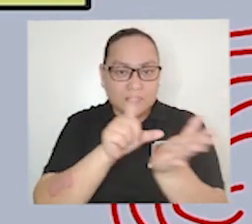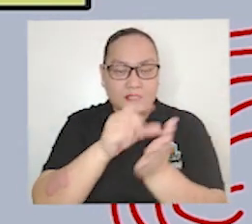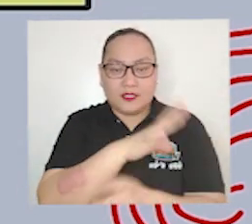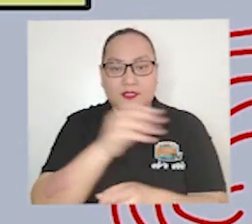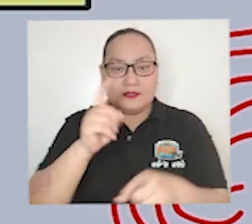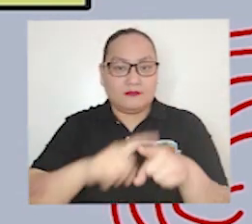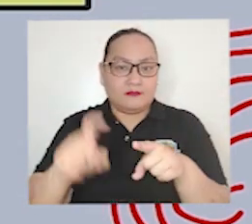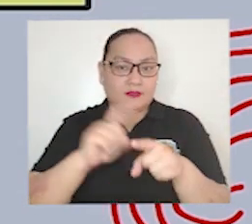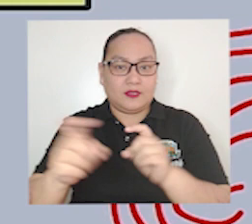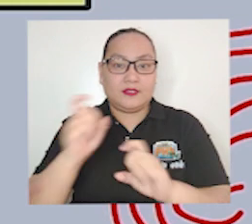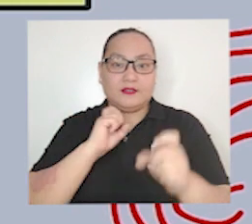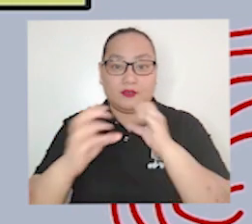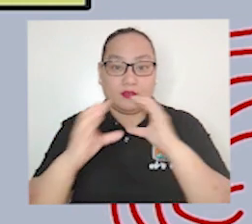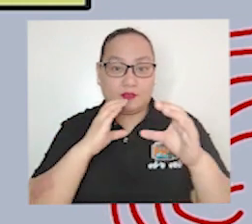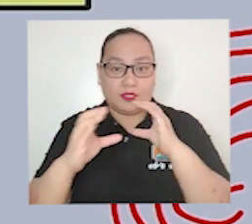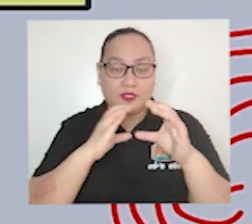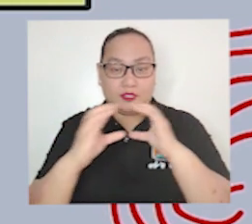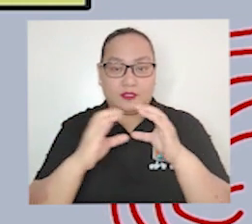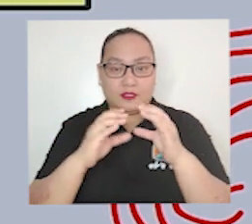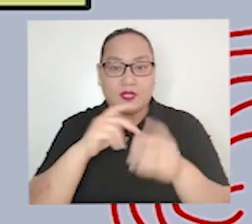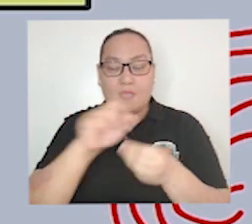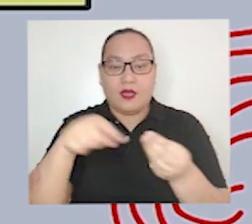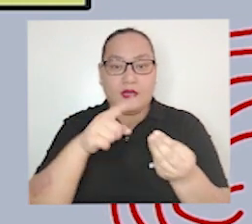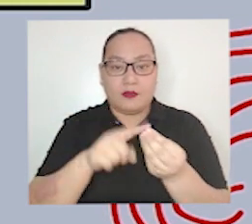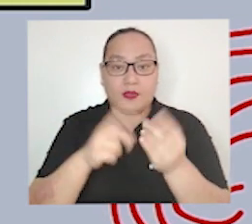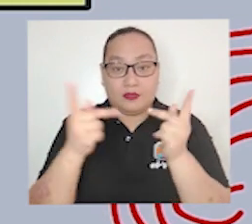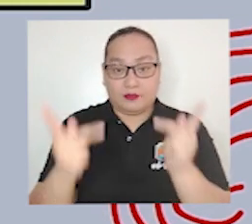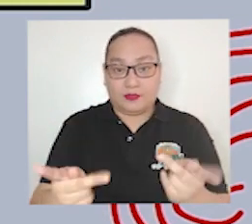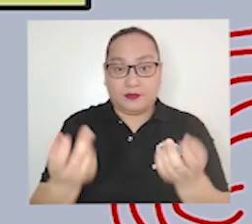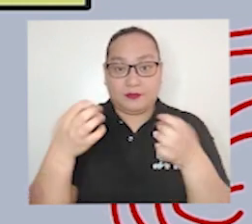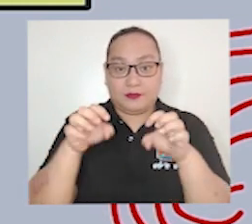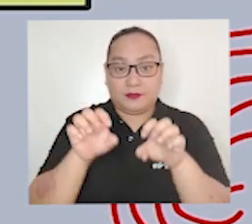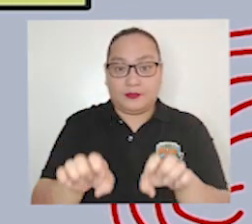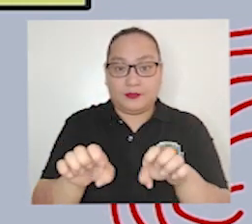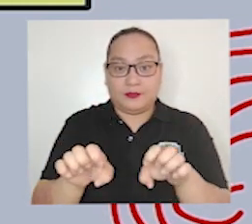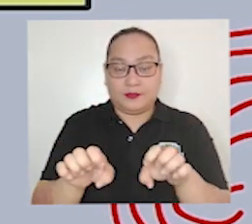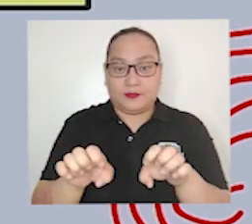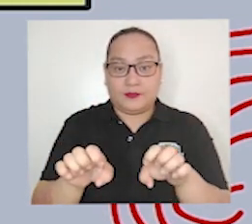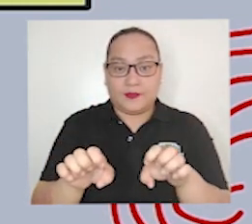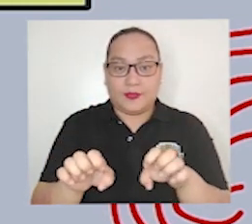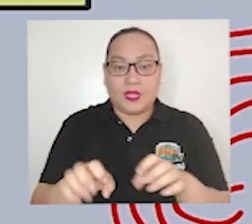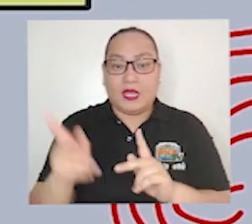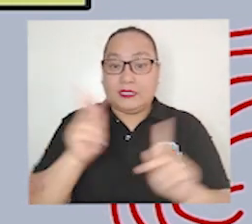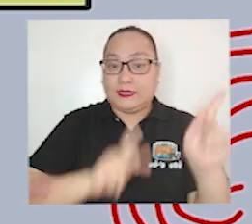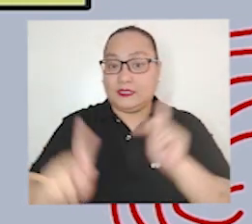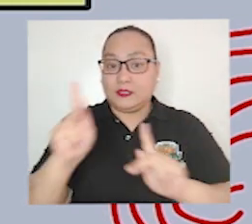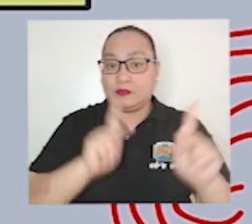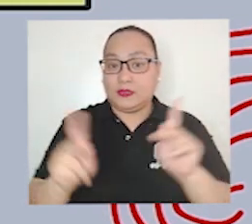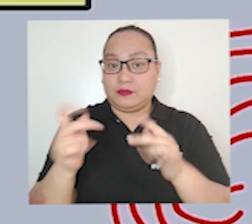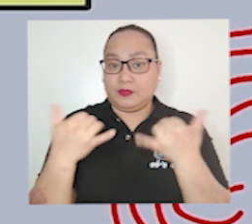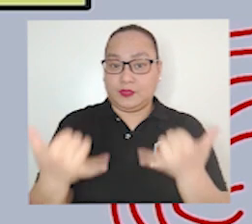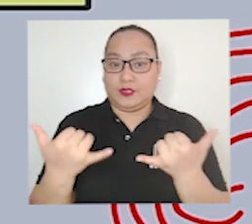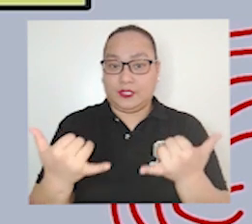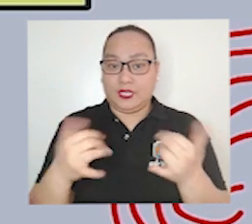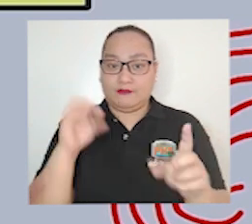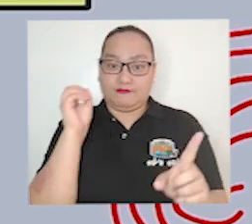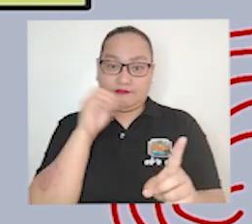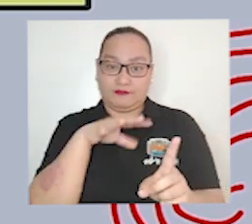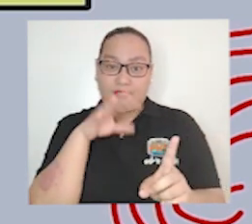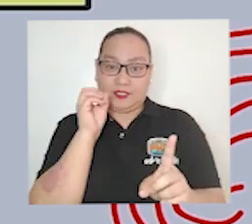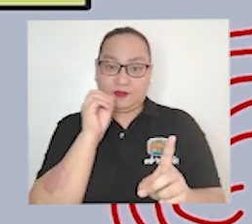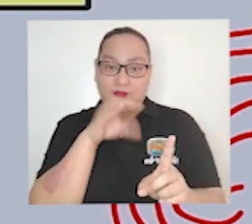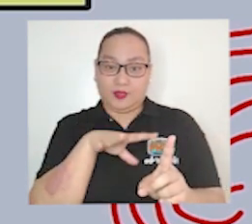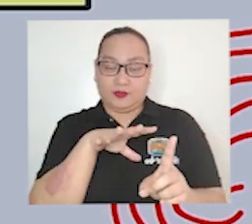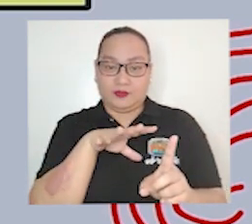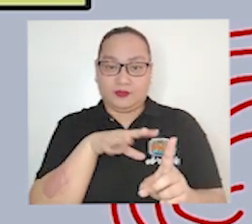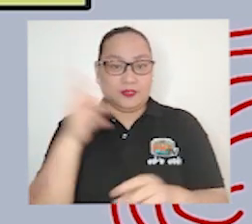communication dealing with current affairs These are the ones that people nowadays are